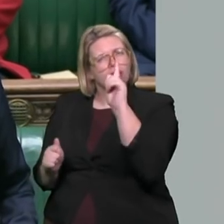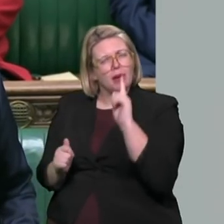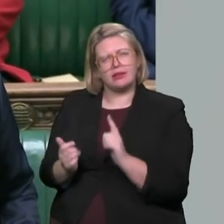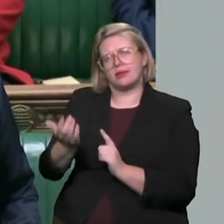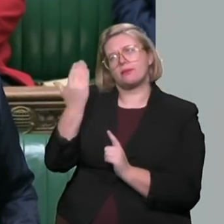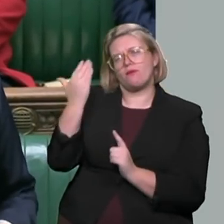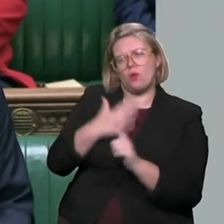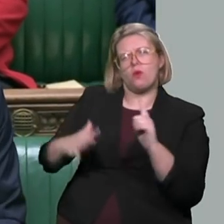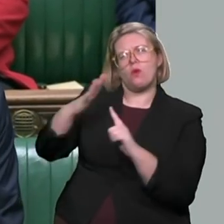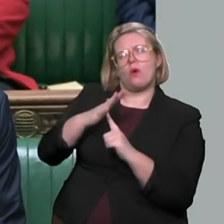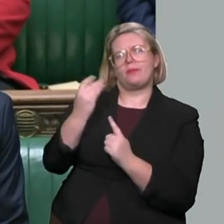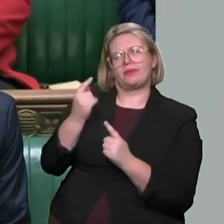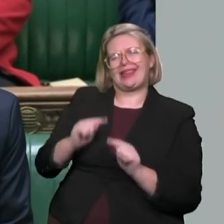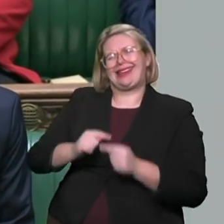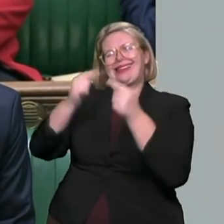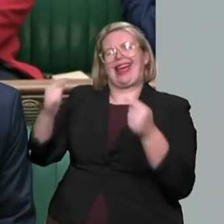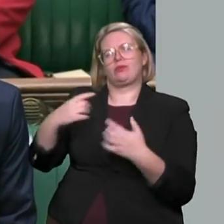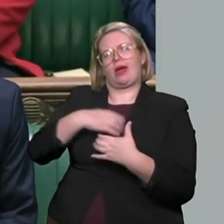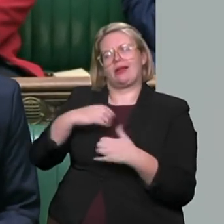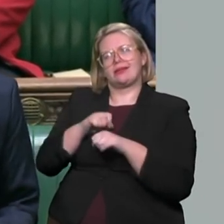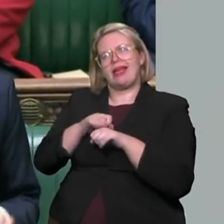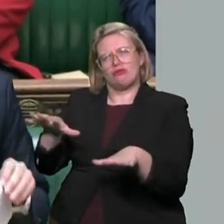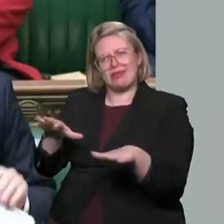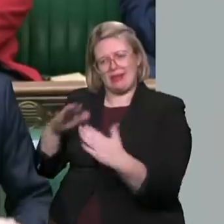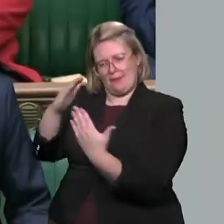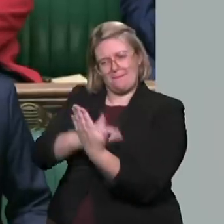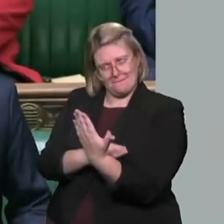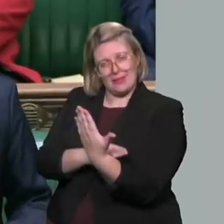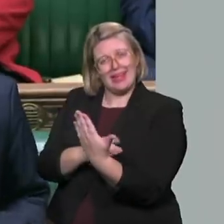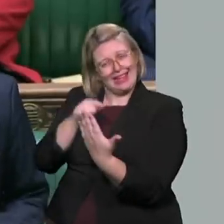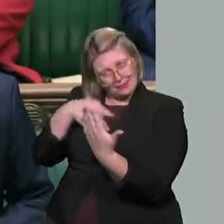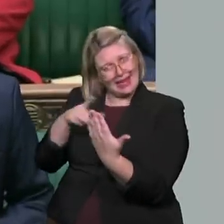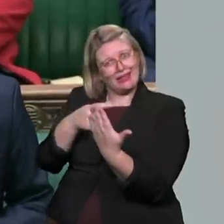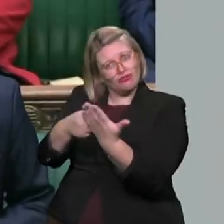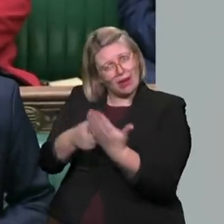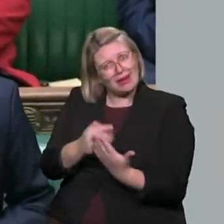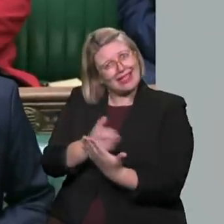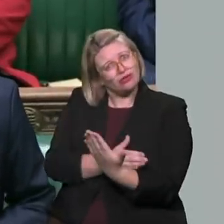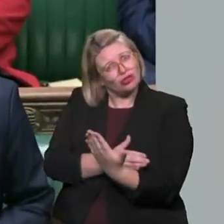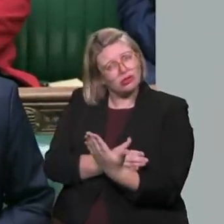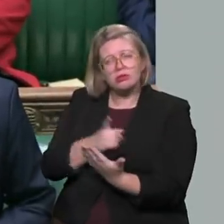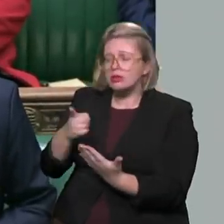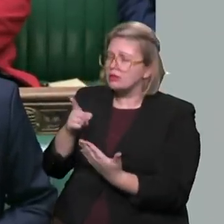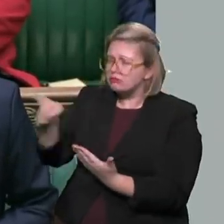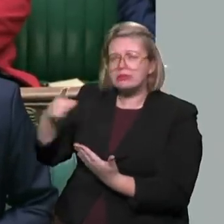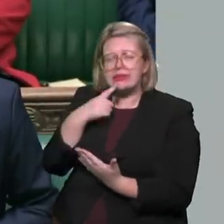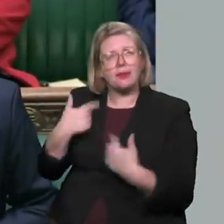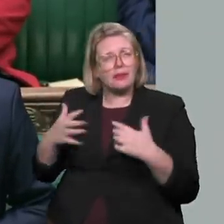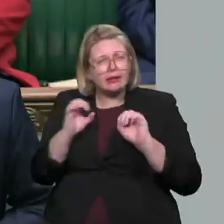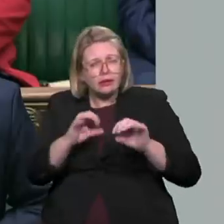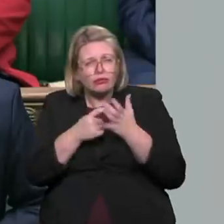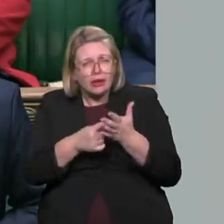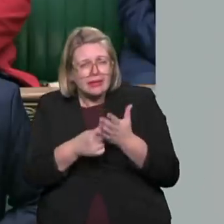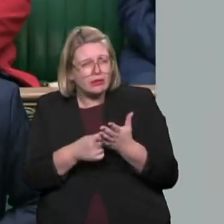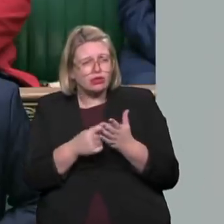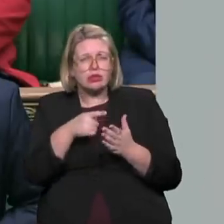our counter-terrorism policing, who led on those recommendations, said just this week, I have had no feedback from the Home Office on their